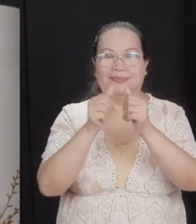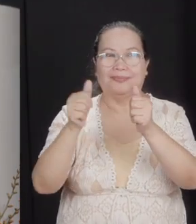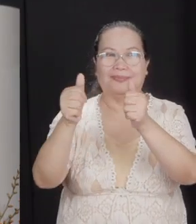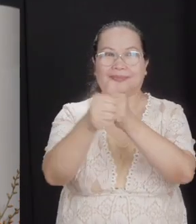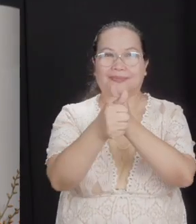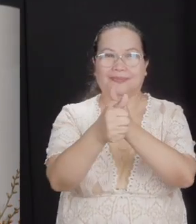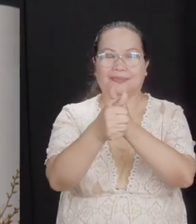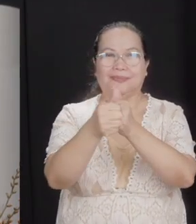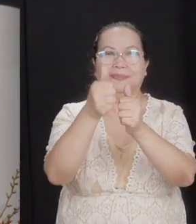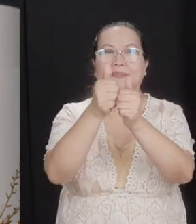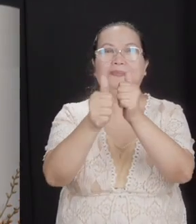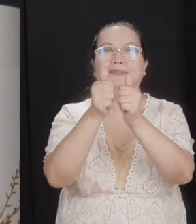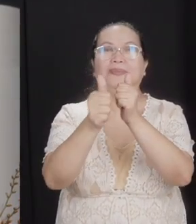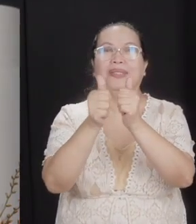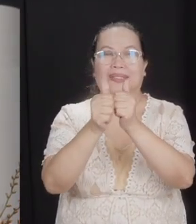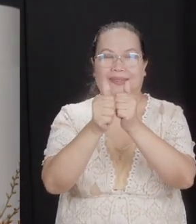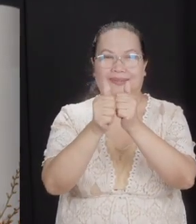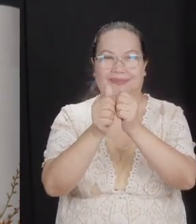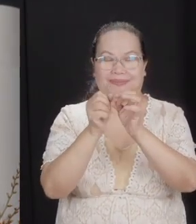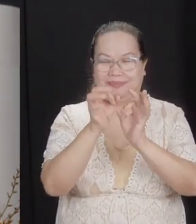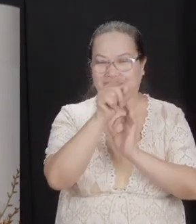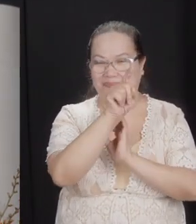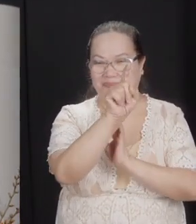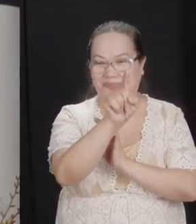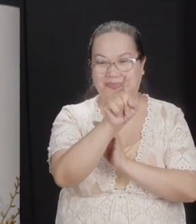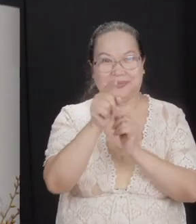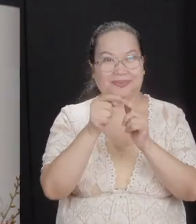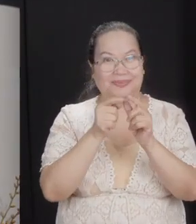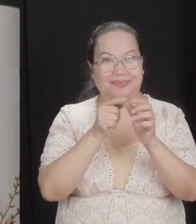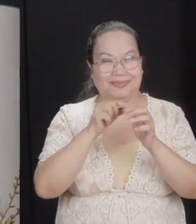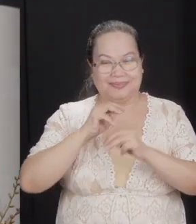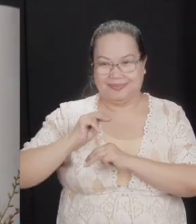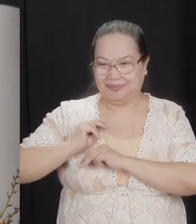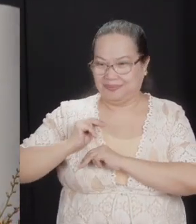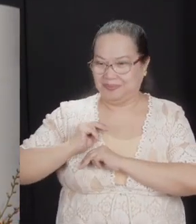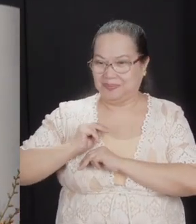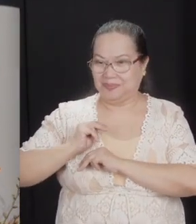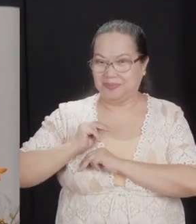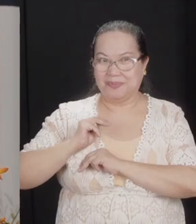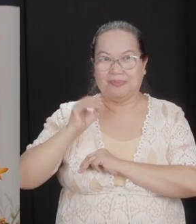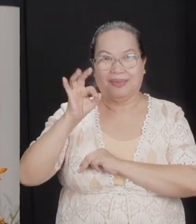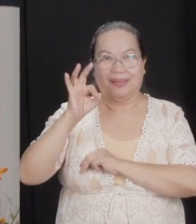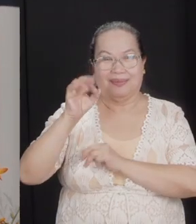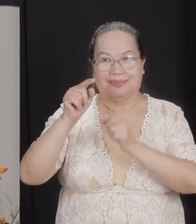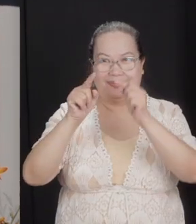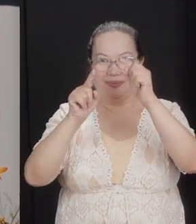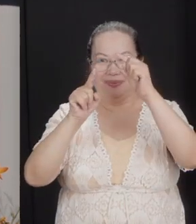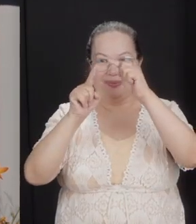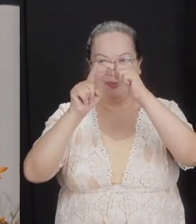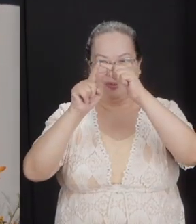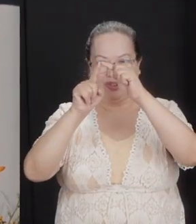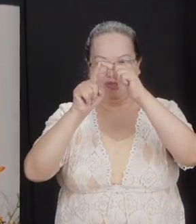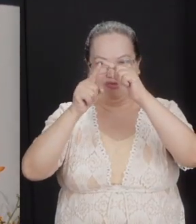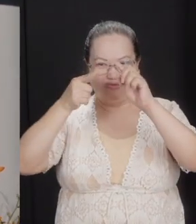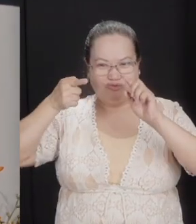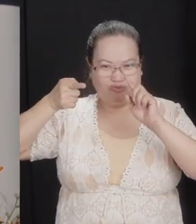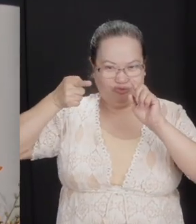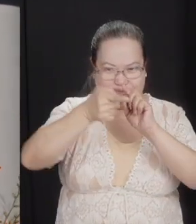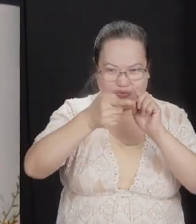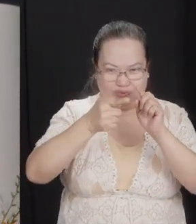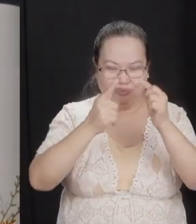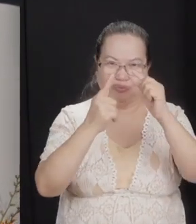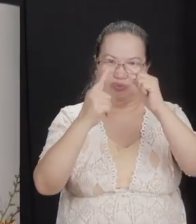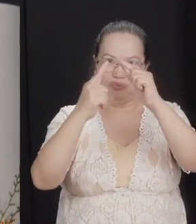What does it mean? Well, if you are the military, they're the tip of the spear. They're the elite warriors. They were